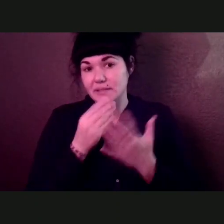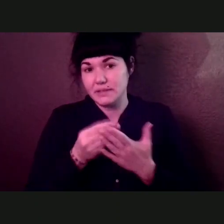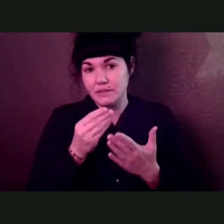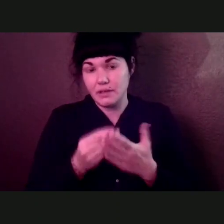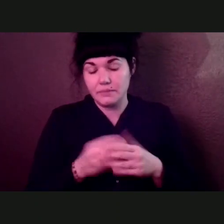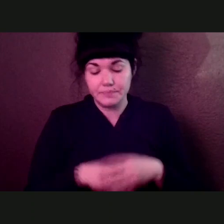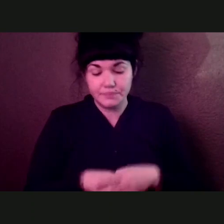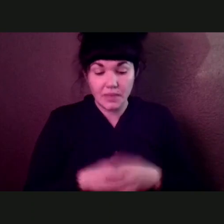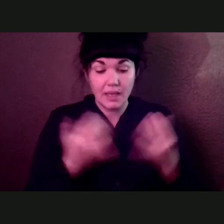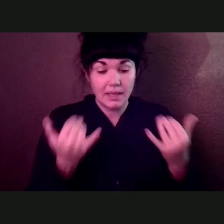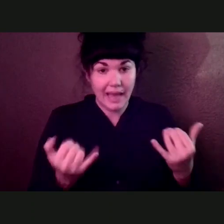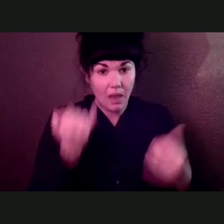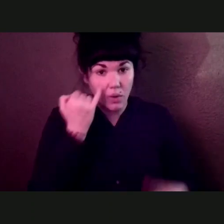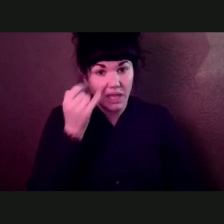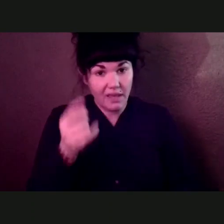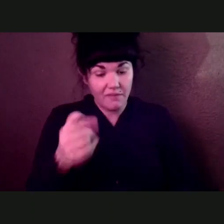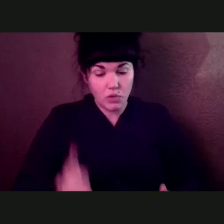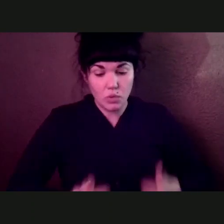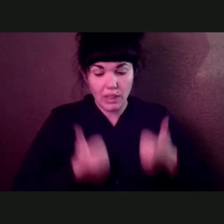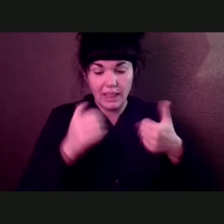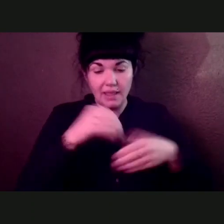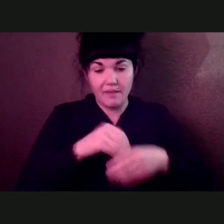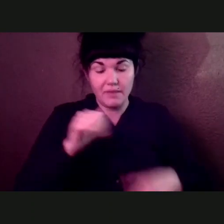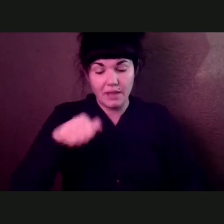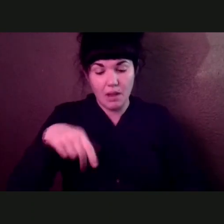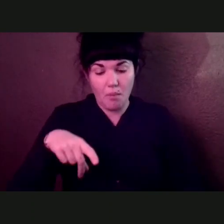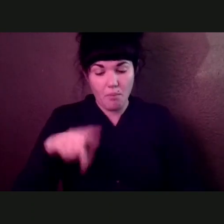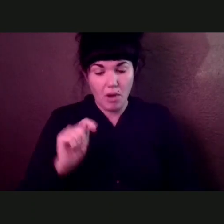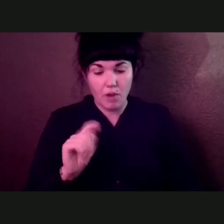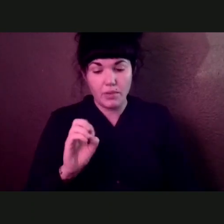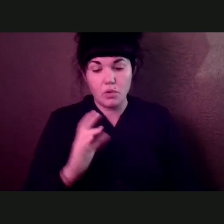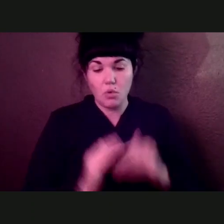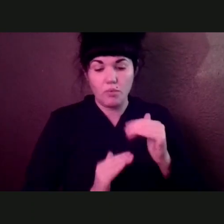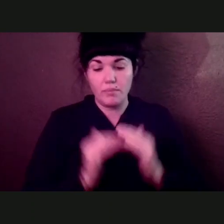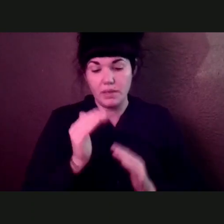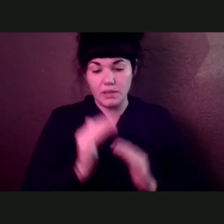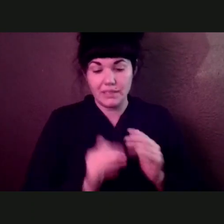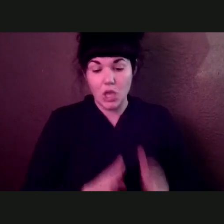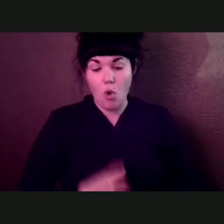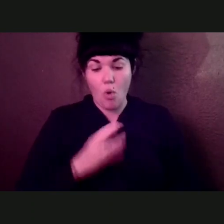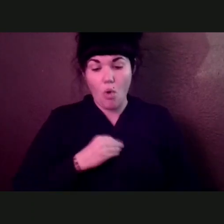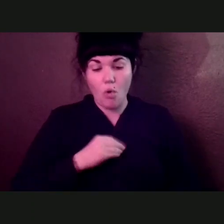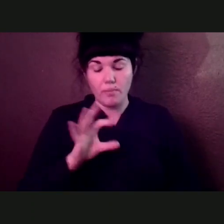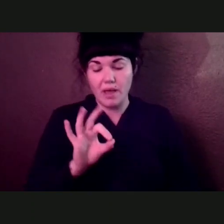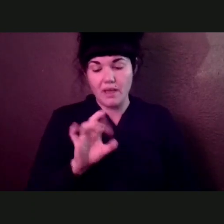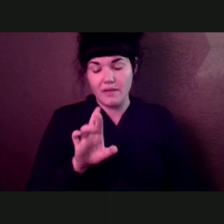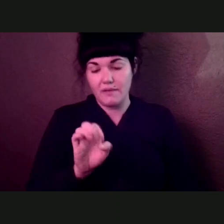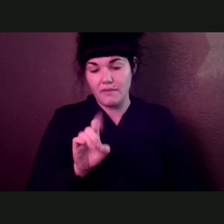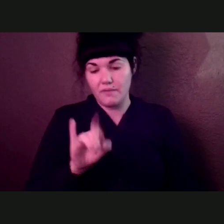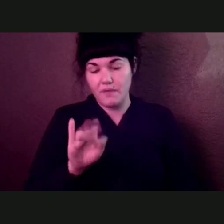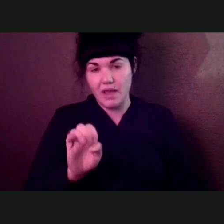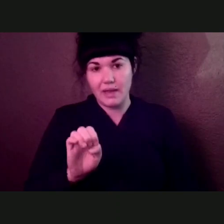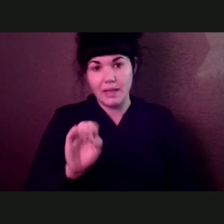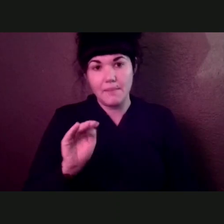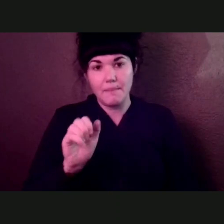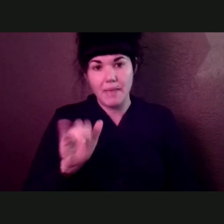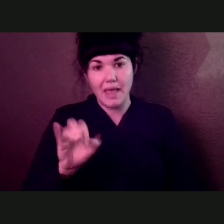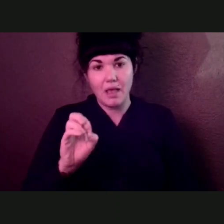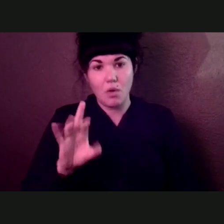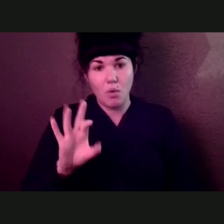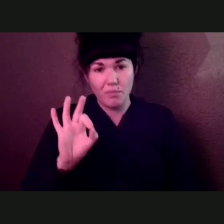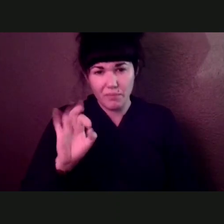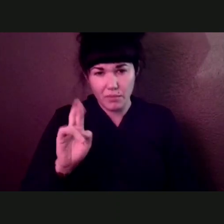apartment or a building that's owned by Fannie Mae or Freddie Mac. Unfortunately, that assistance, um,